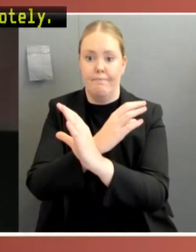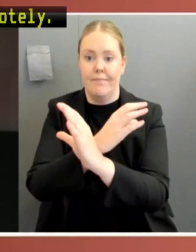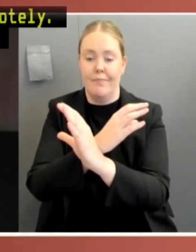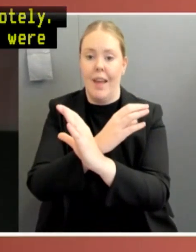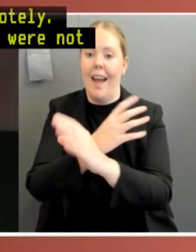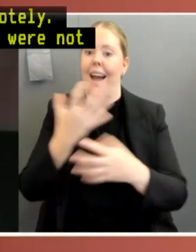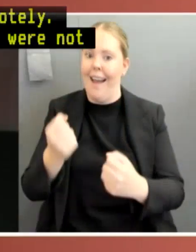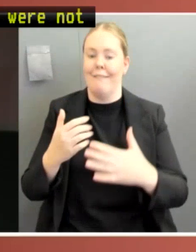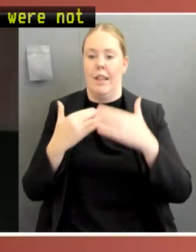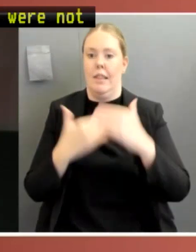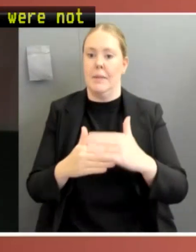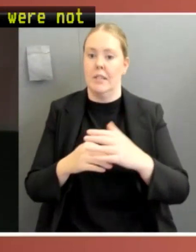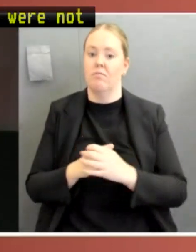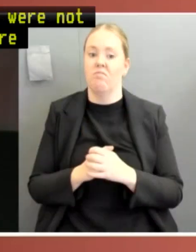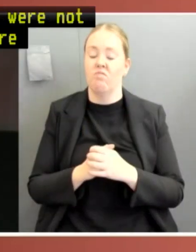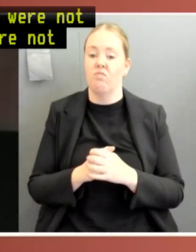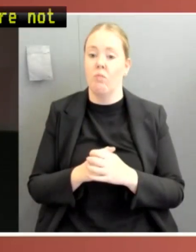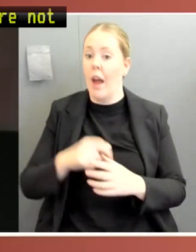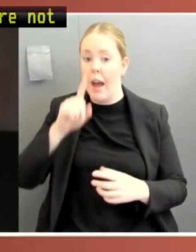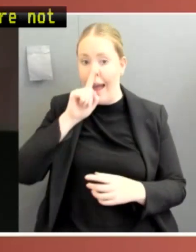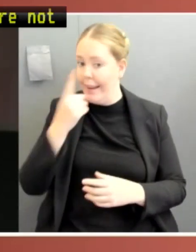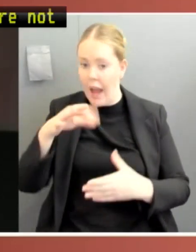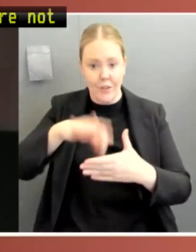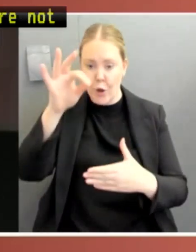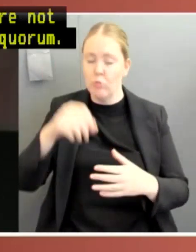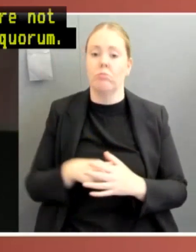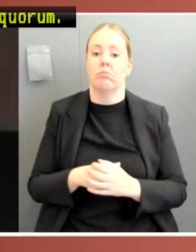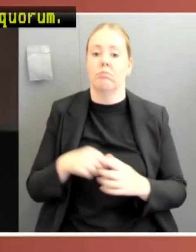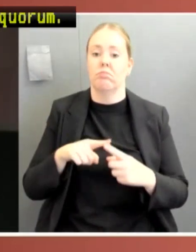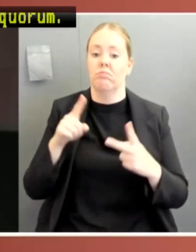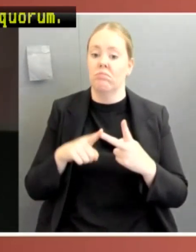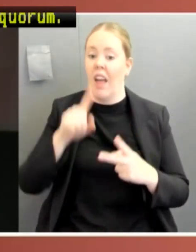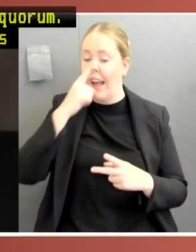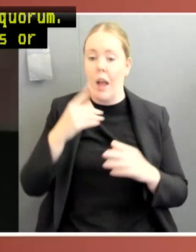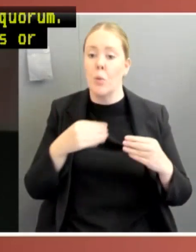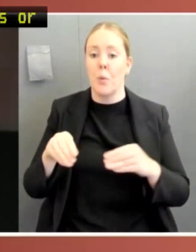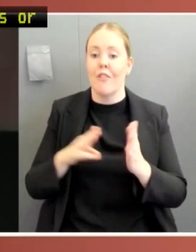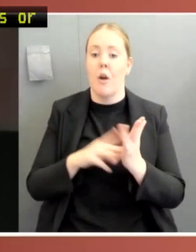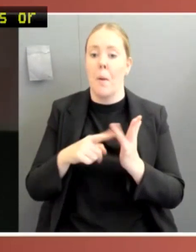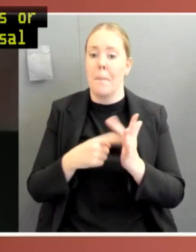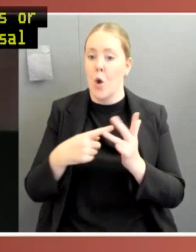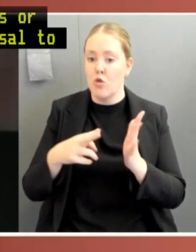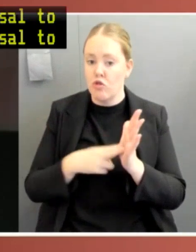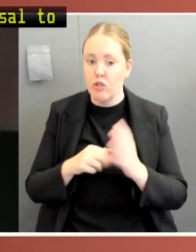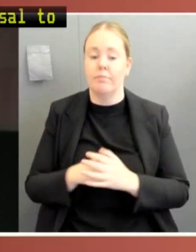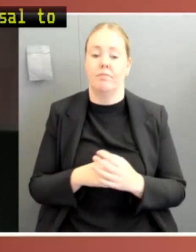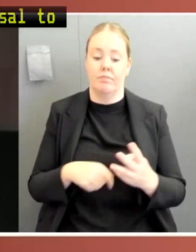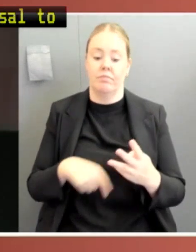to be part of a quorum, they could not move motions or propose or support a proposal to discuss a matter of public importance or call the division.